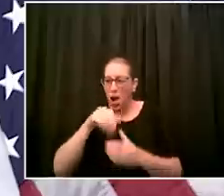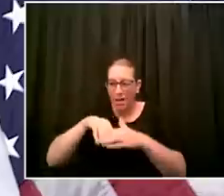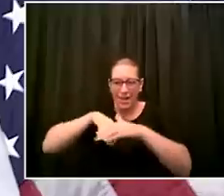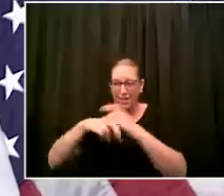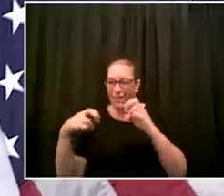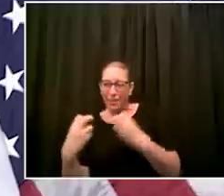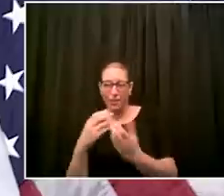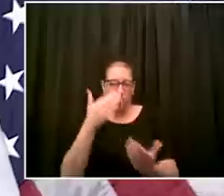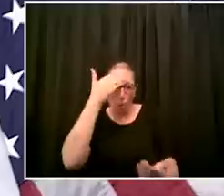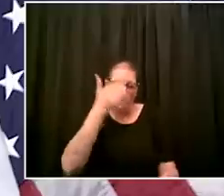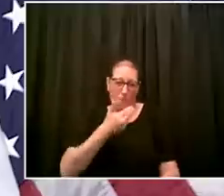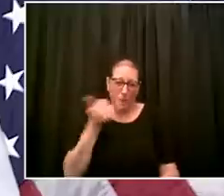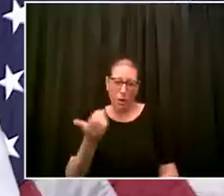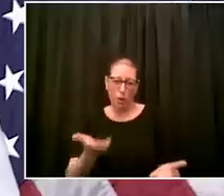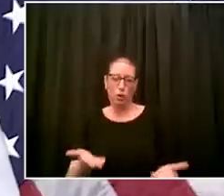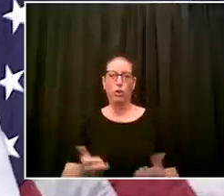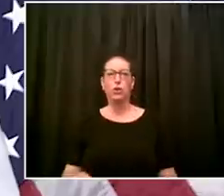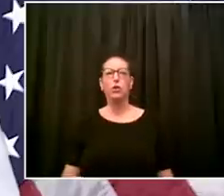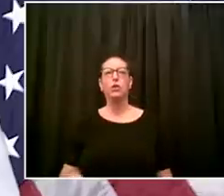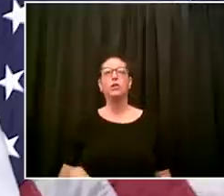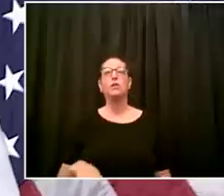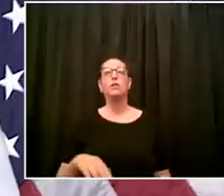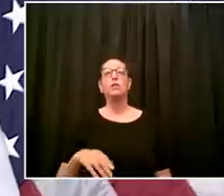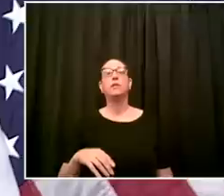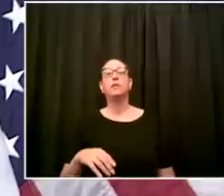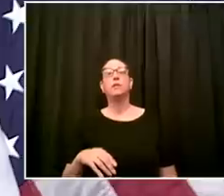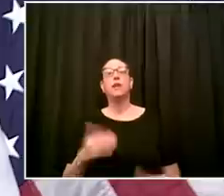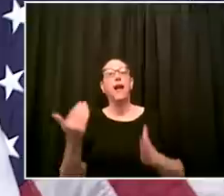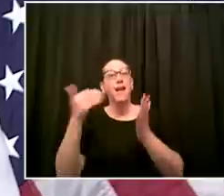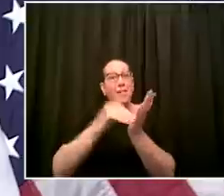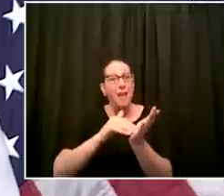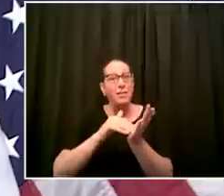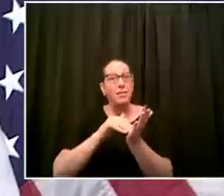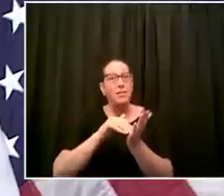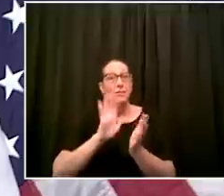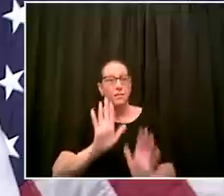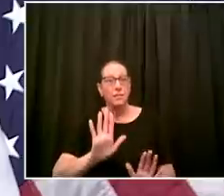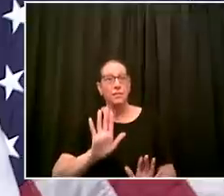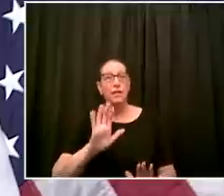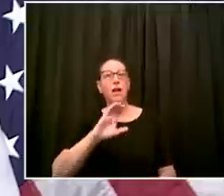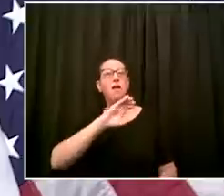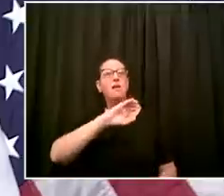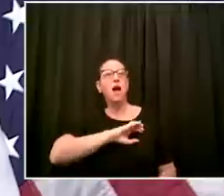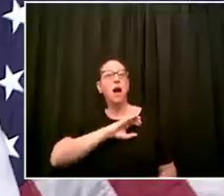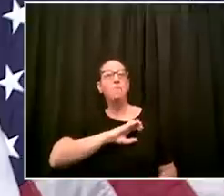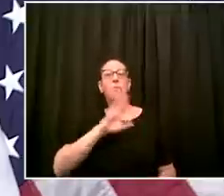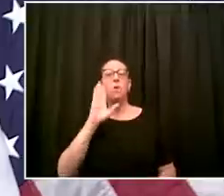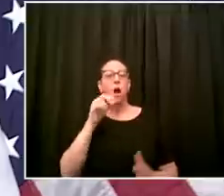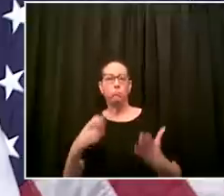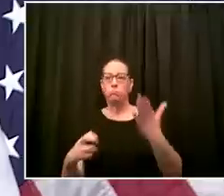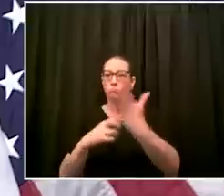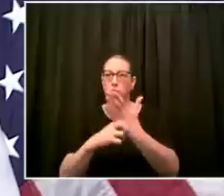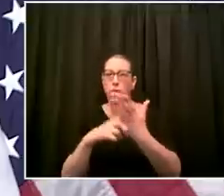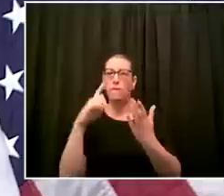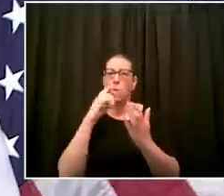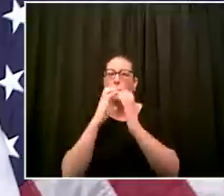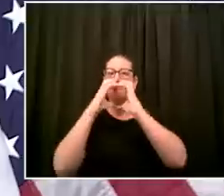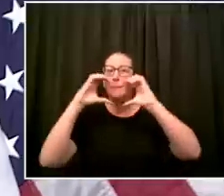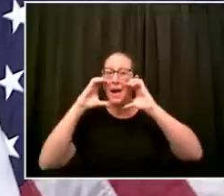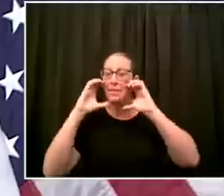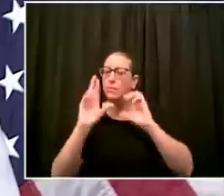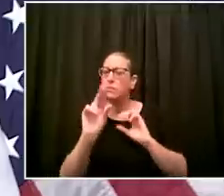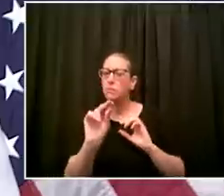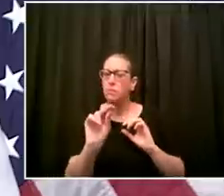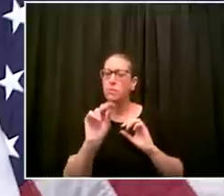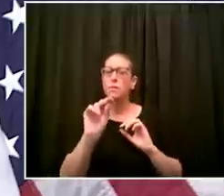summonses on face coverings it will give out free face coverings that will give reminders it won't give summonses won't give summonses if a few people are